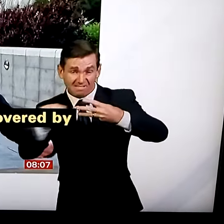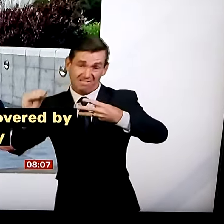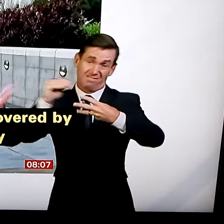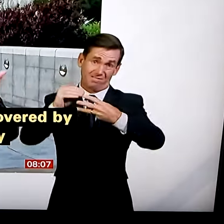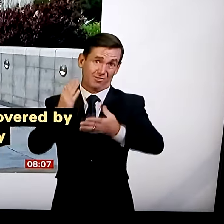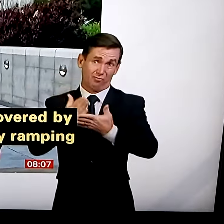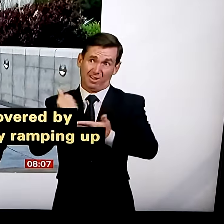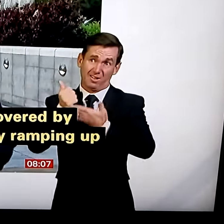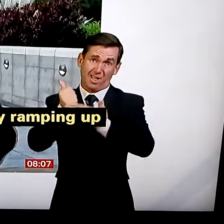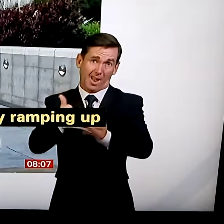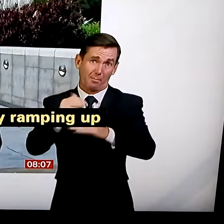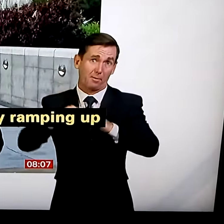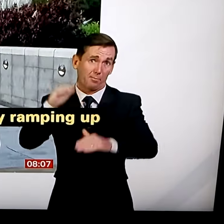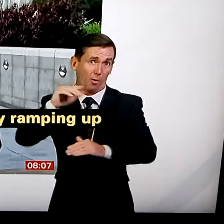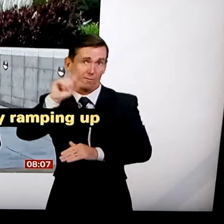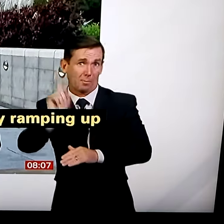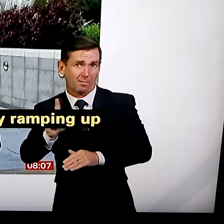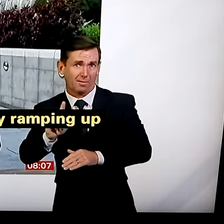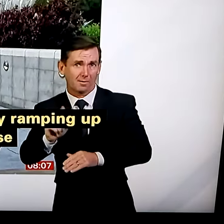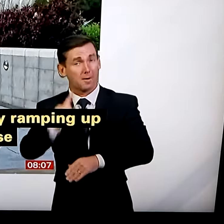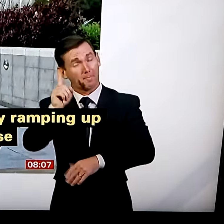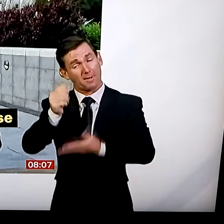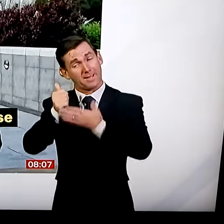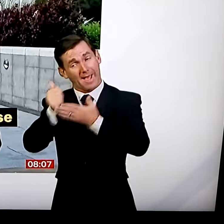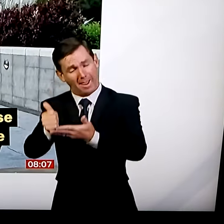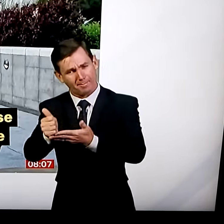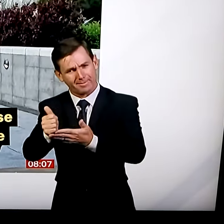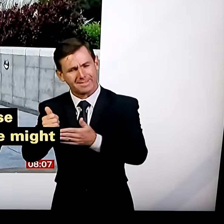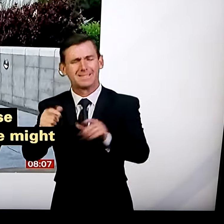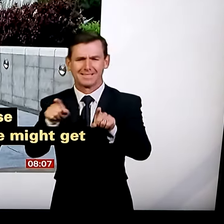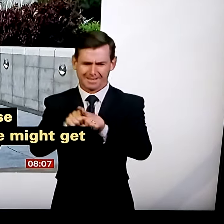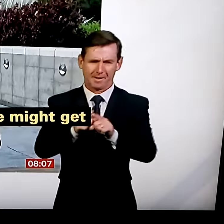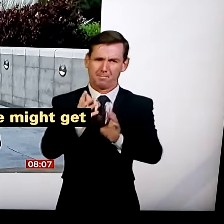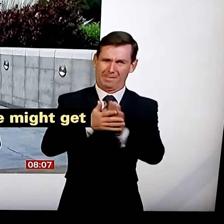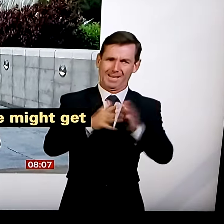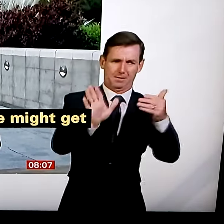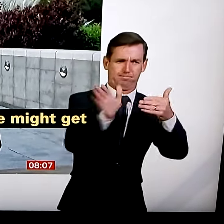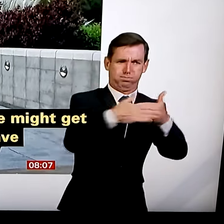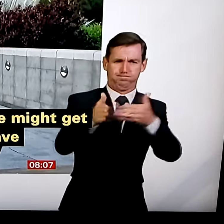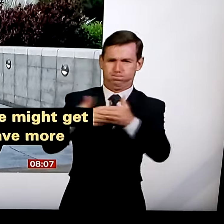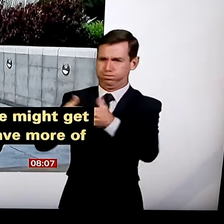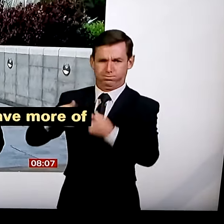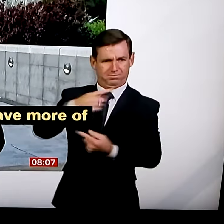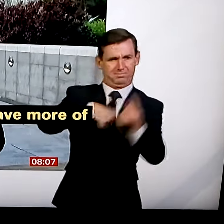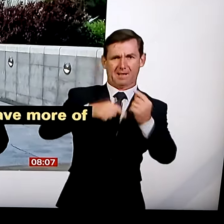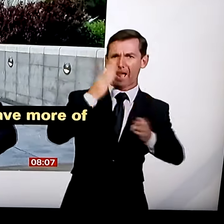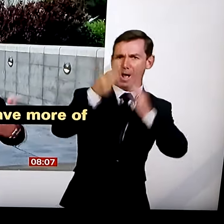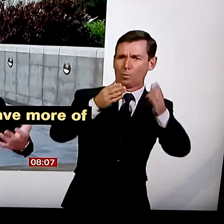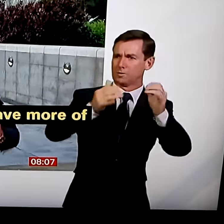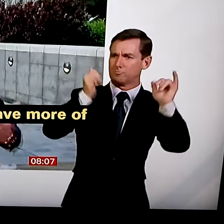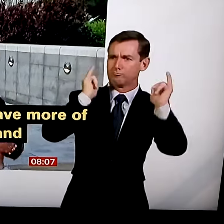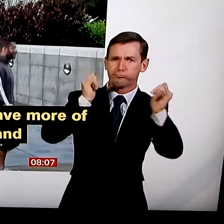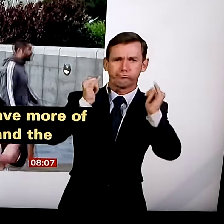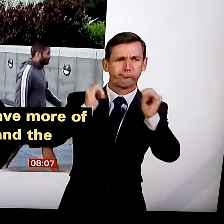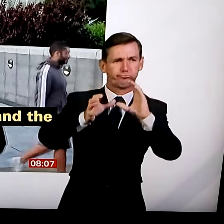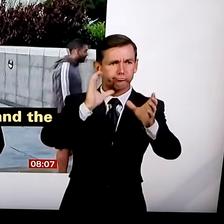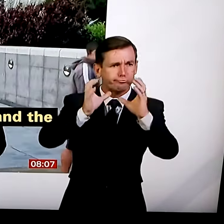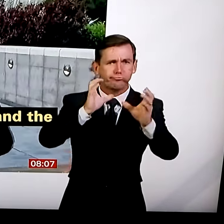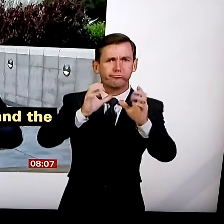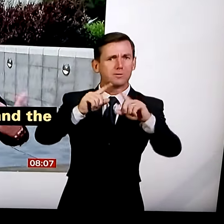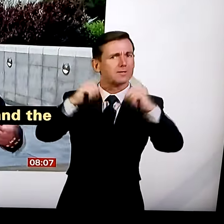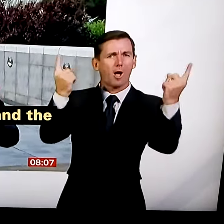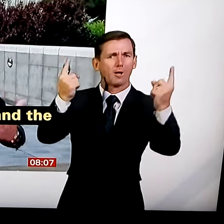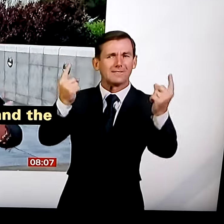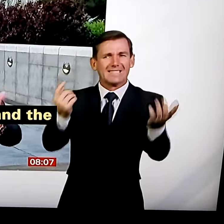people get more support, but of course, it's going to have more of an effect on social life and the economy in those markets of the country. It's difficult decision